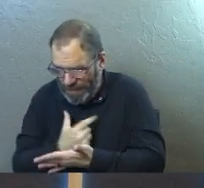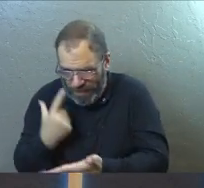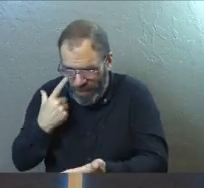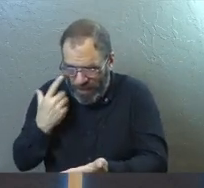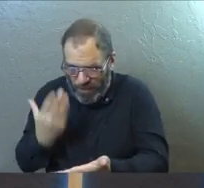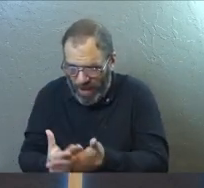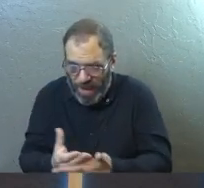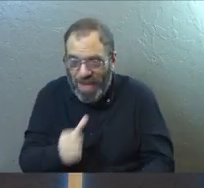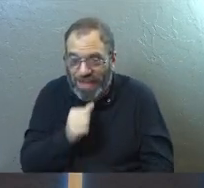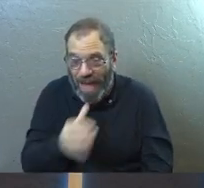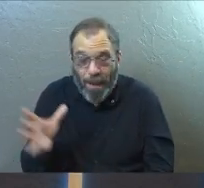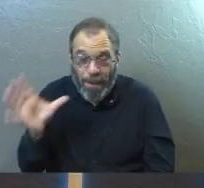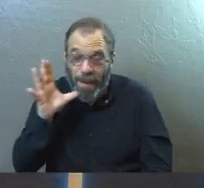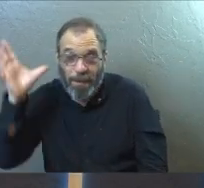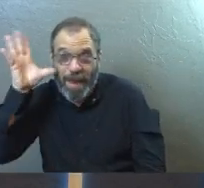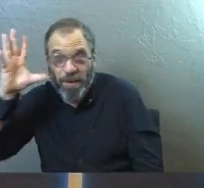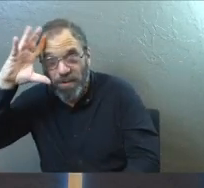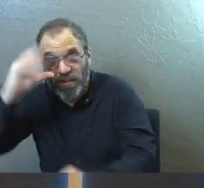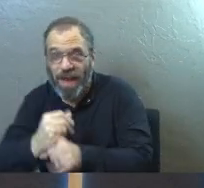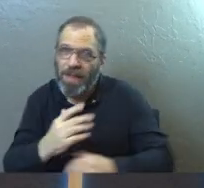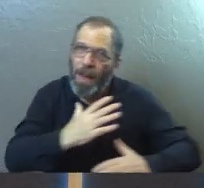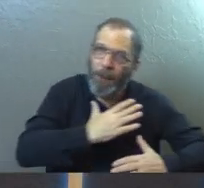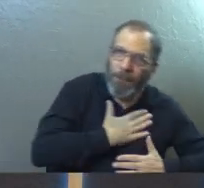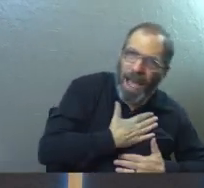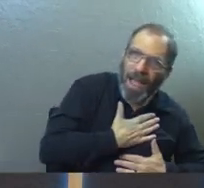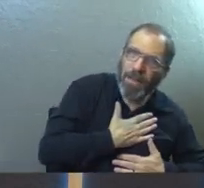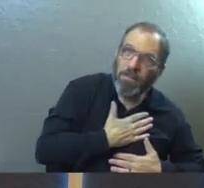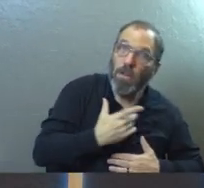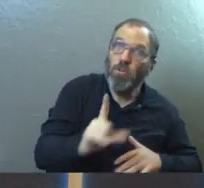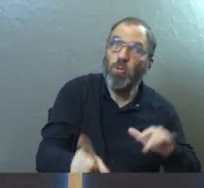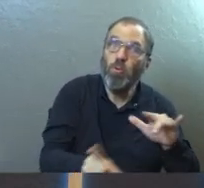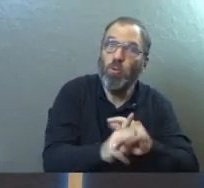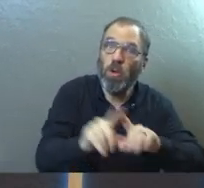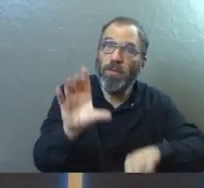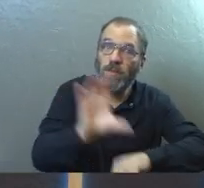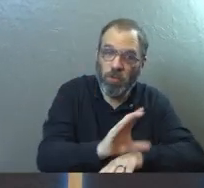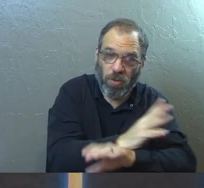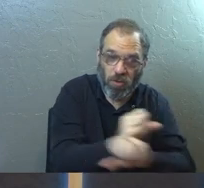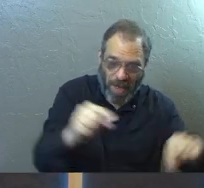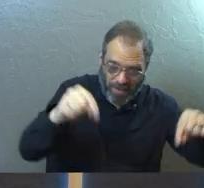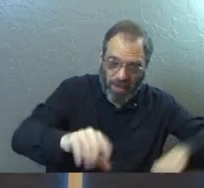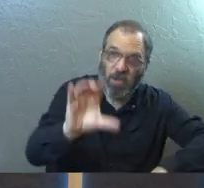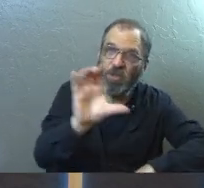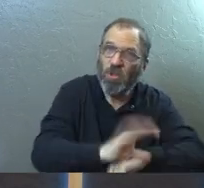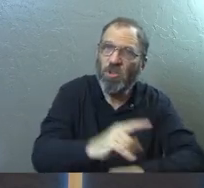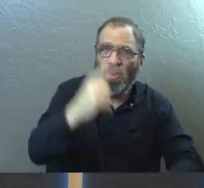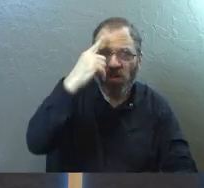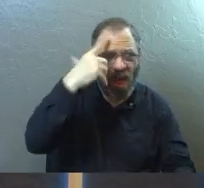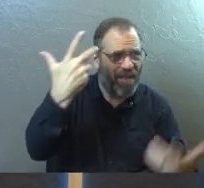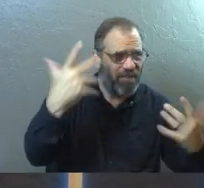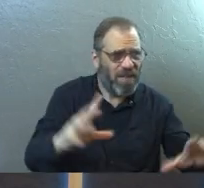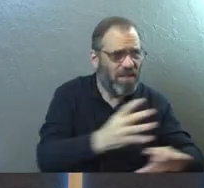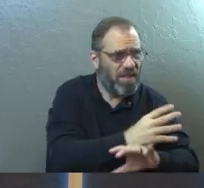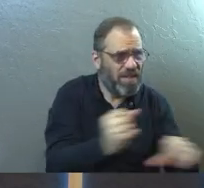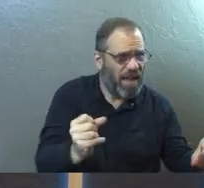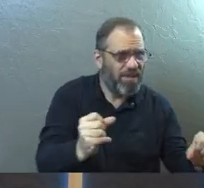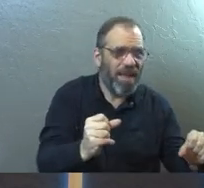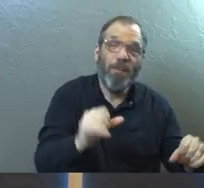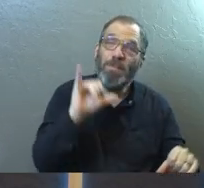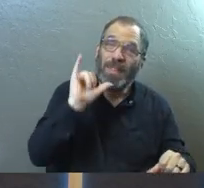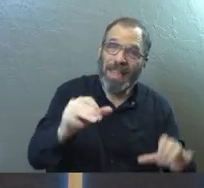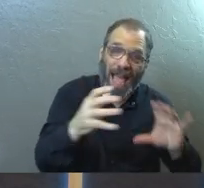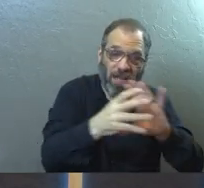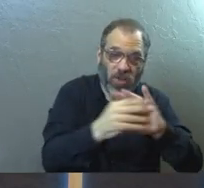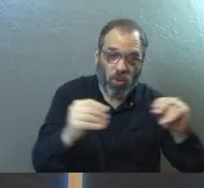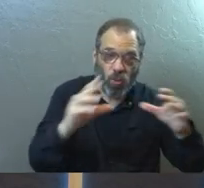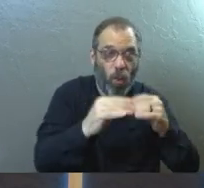that's not their parents. It's theirs. Some of you have come to this church. you've gotten saved here. And you thought you already were saved. That's the